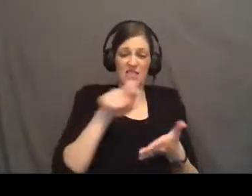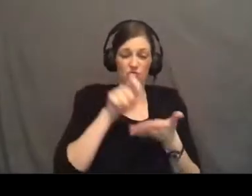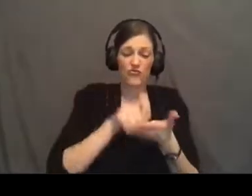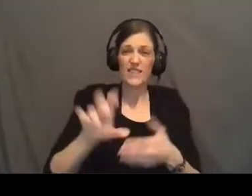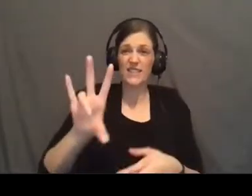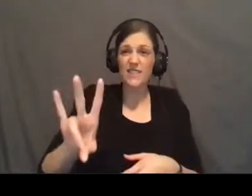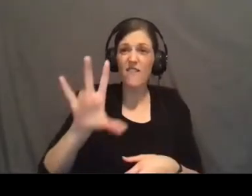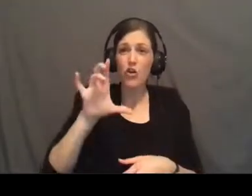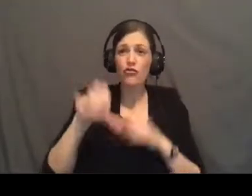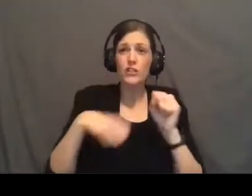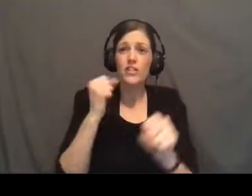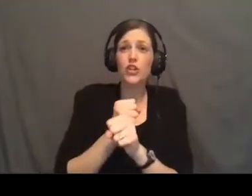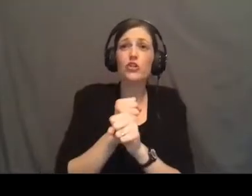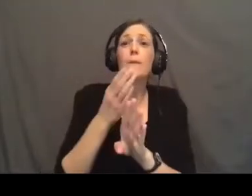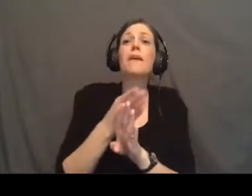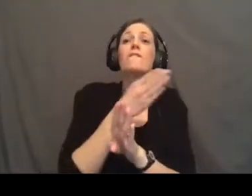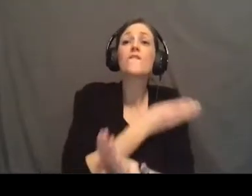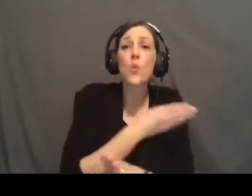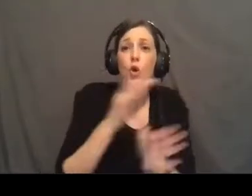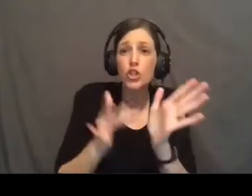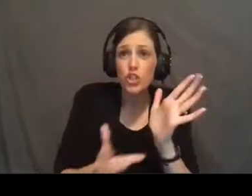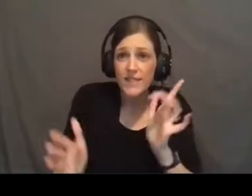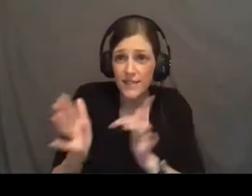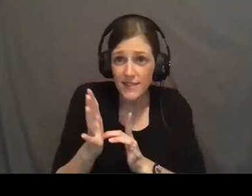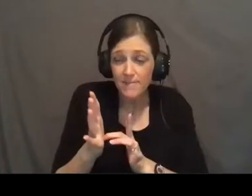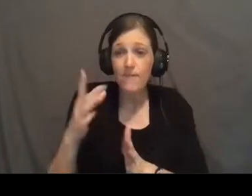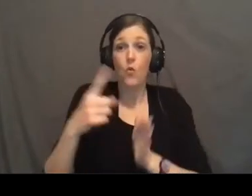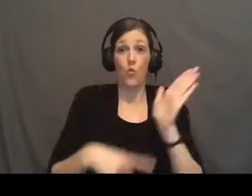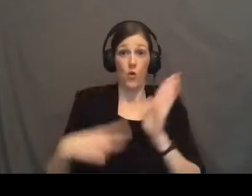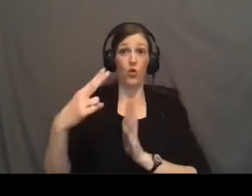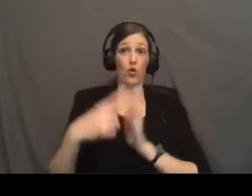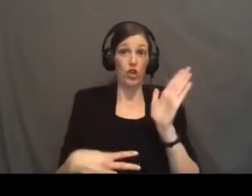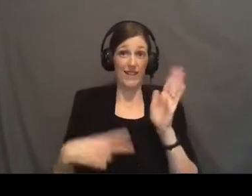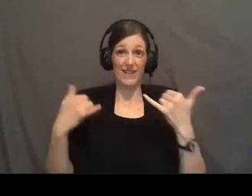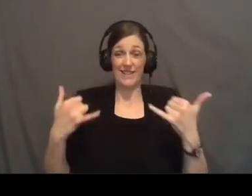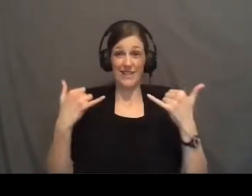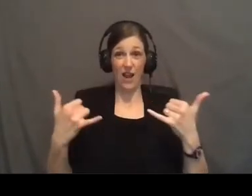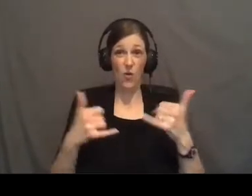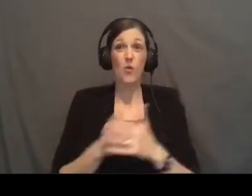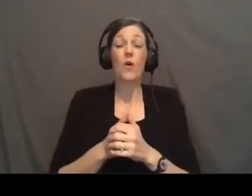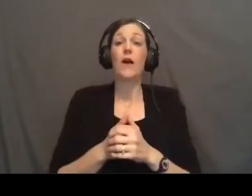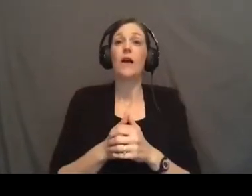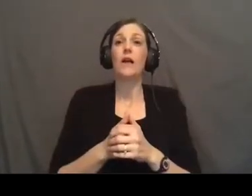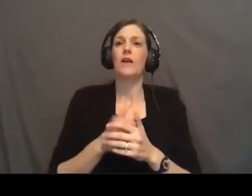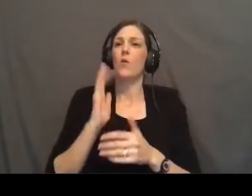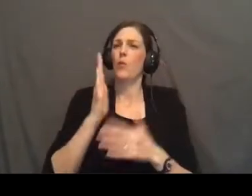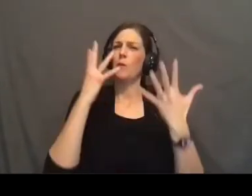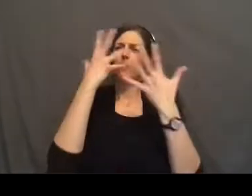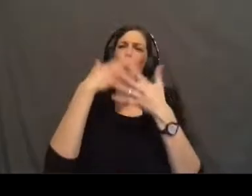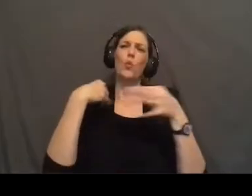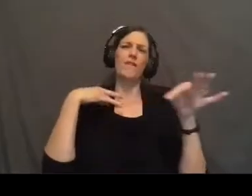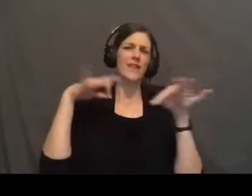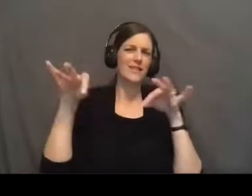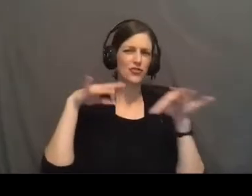years before Jesus. And what we're going to read now is going to beautifully describe